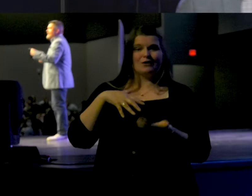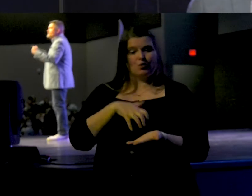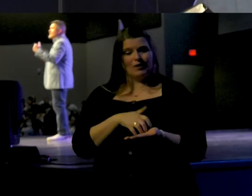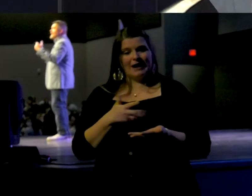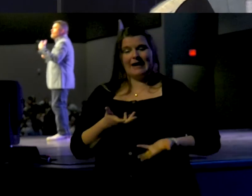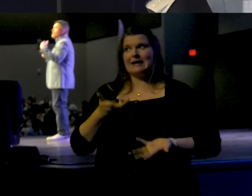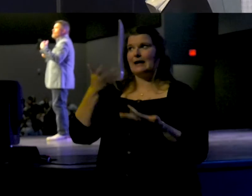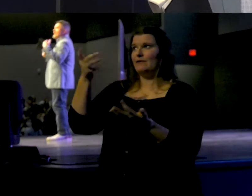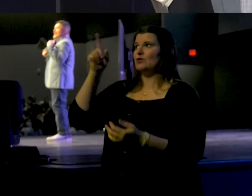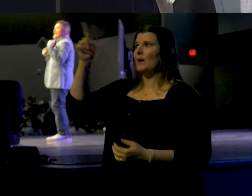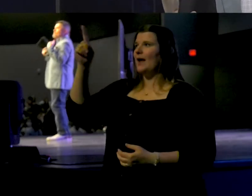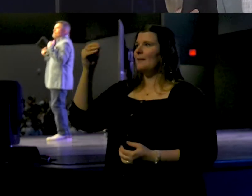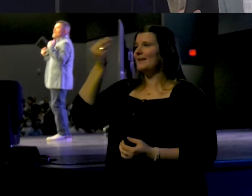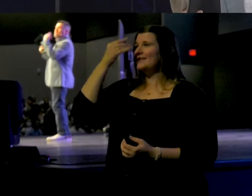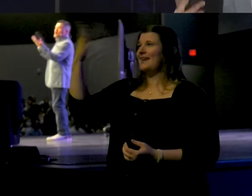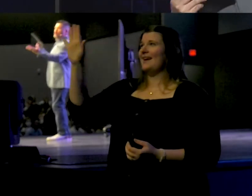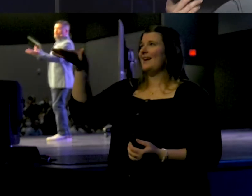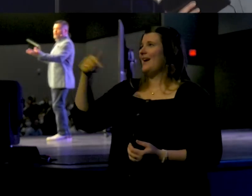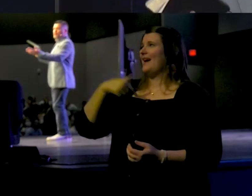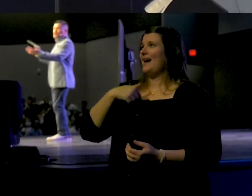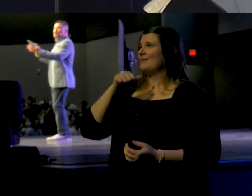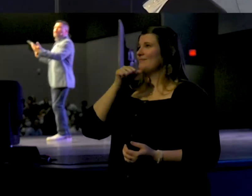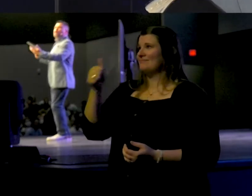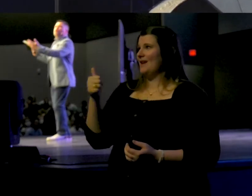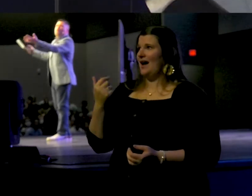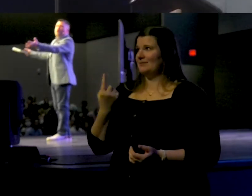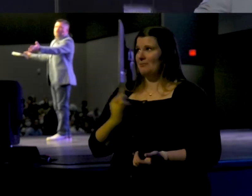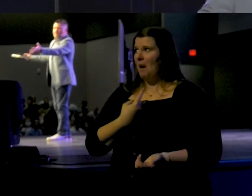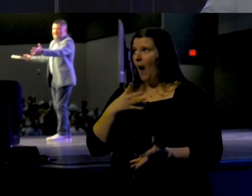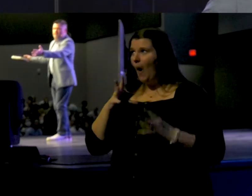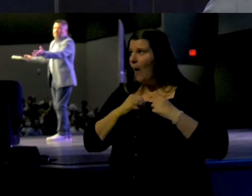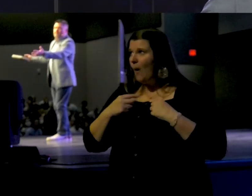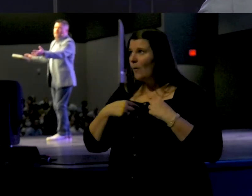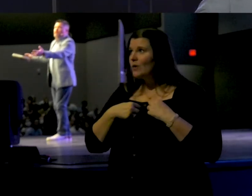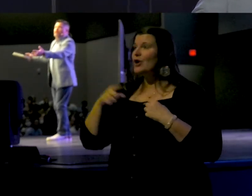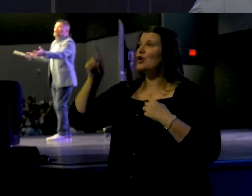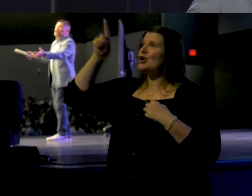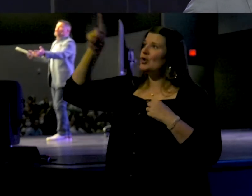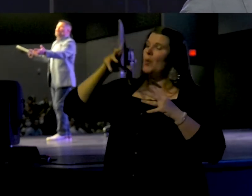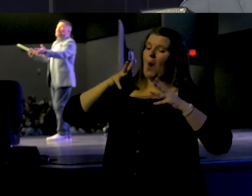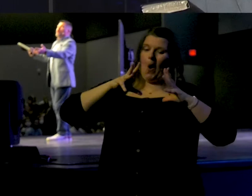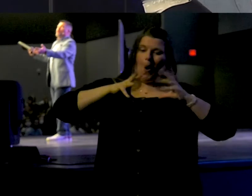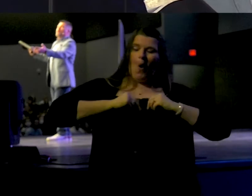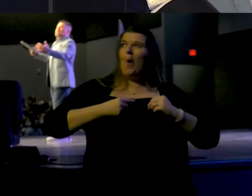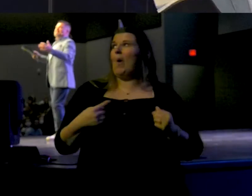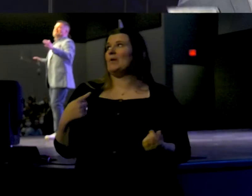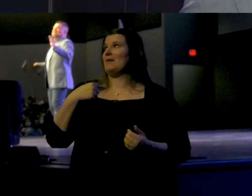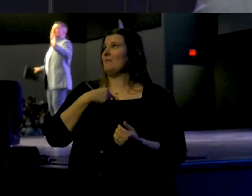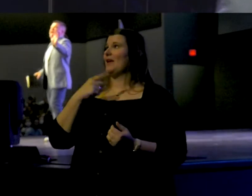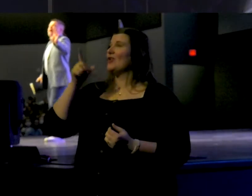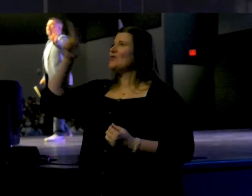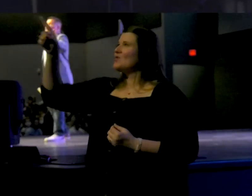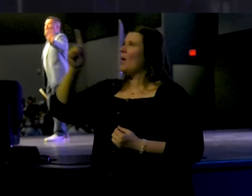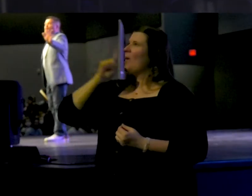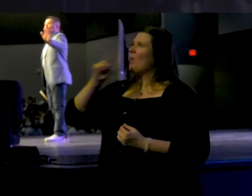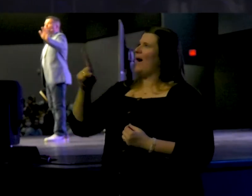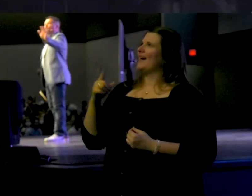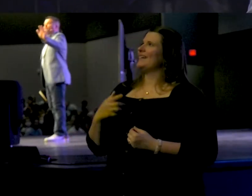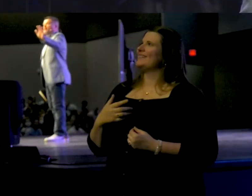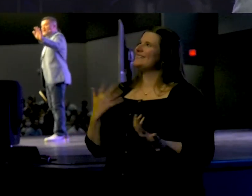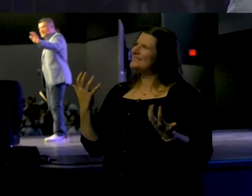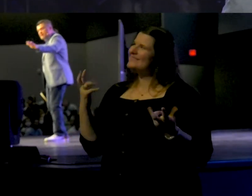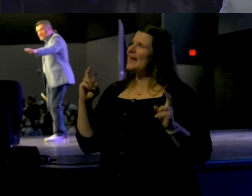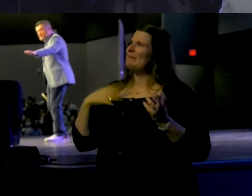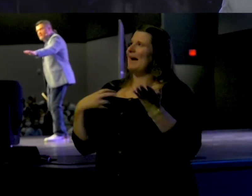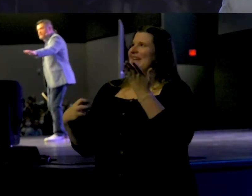him and say, I'm not my own. You own me. You were my ticket out from